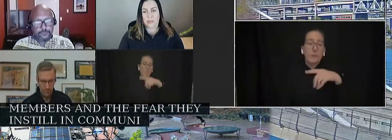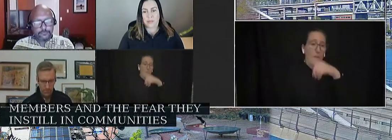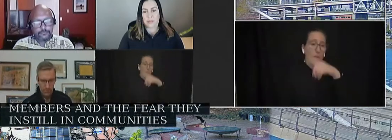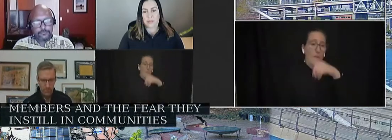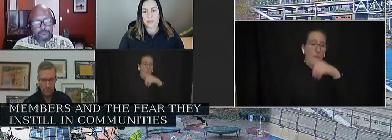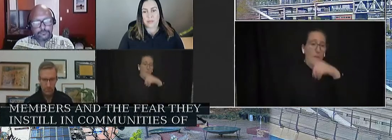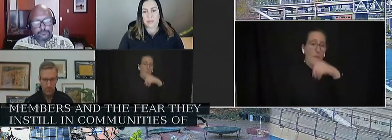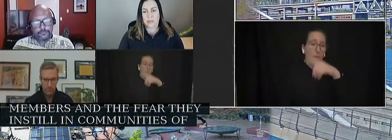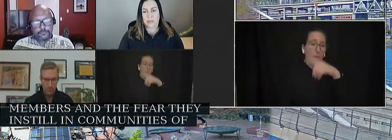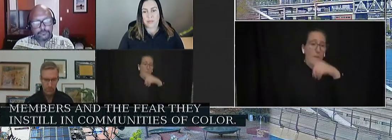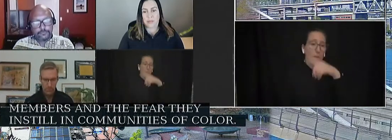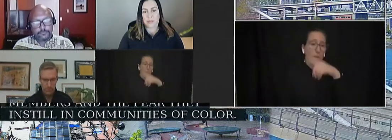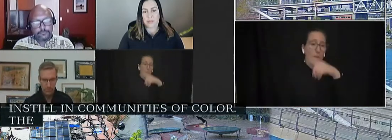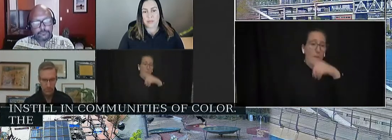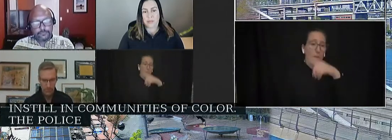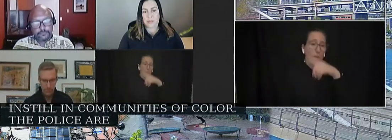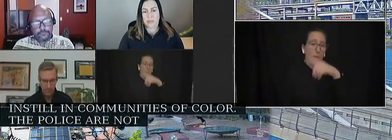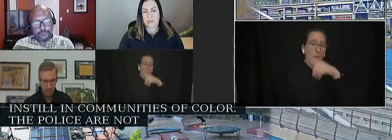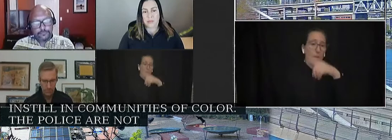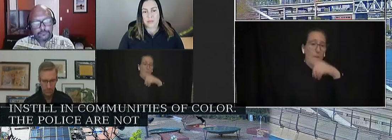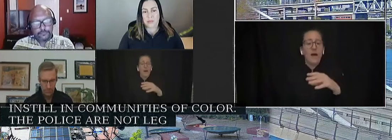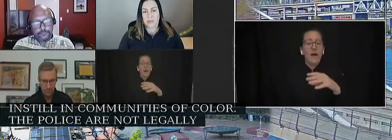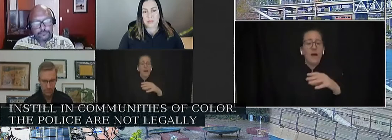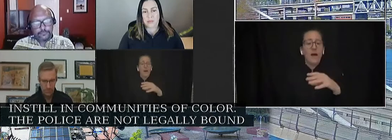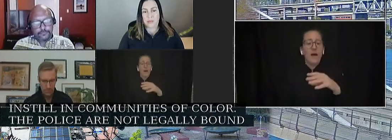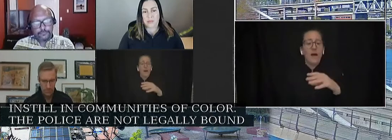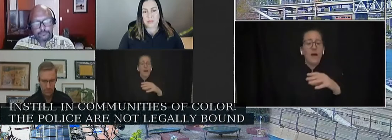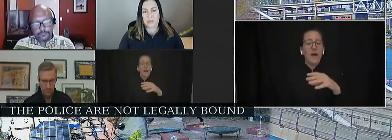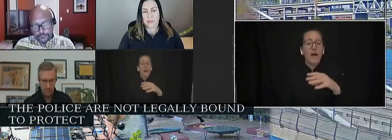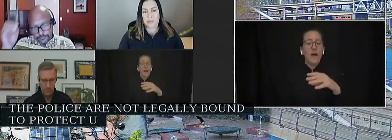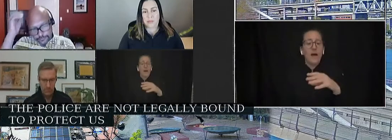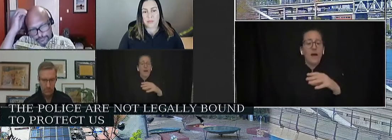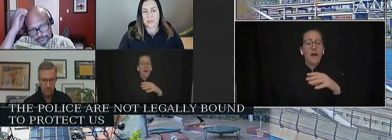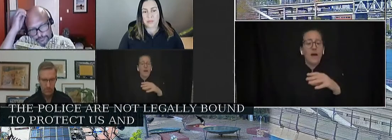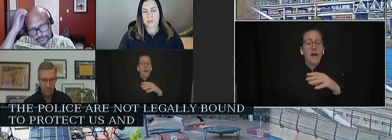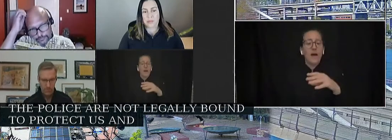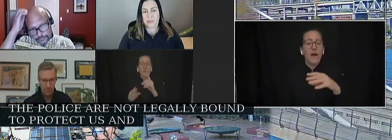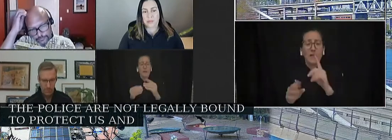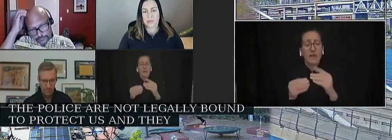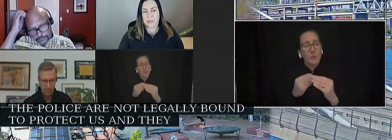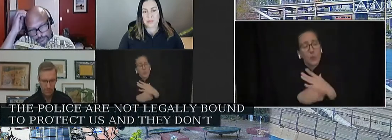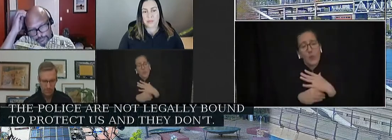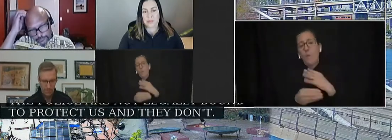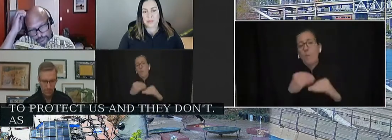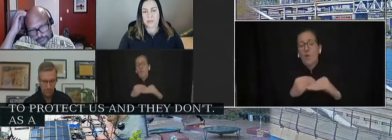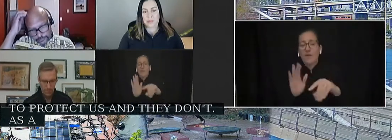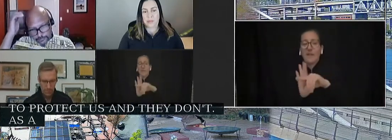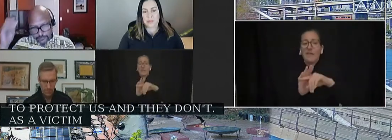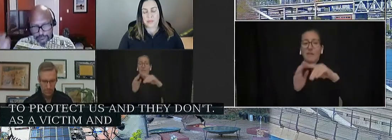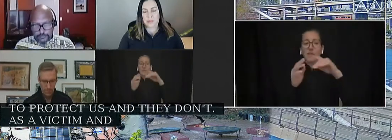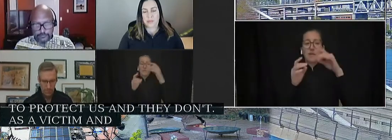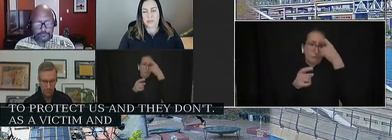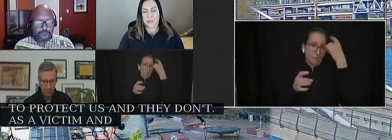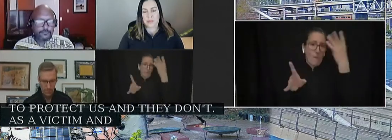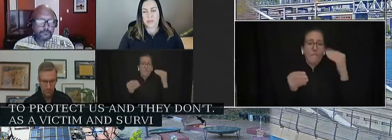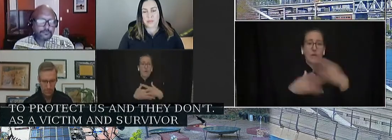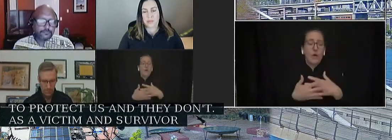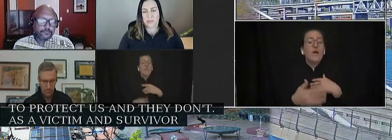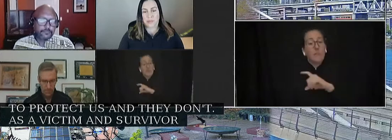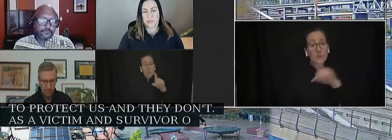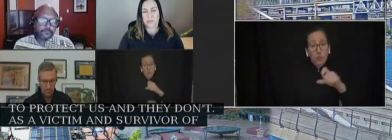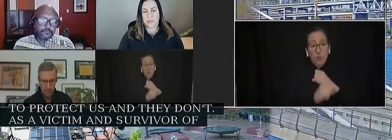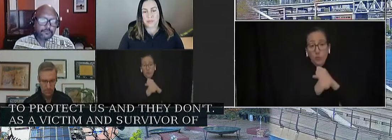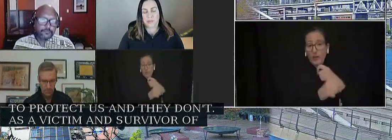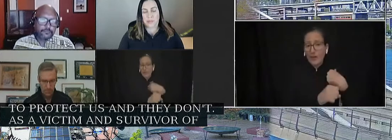The police are not legally bound to protect us, and they don't. As a victim and survivor of multiple violent crimes,